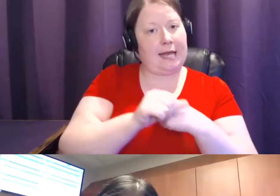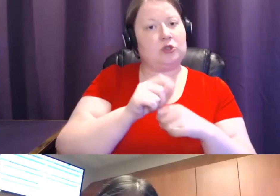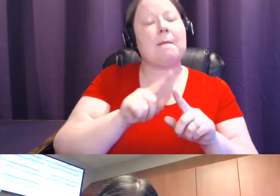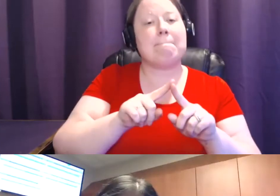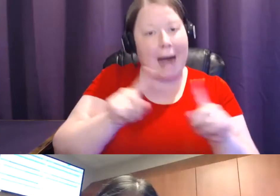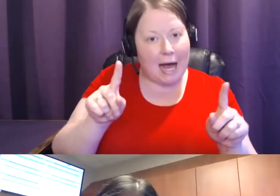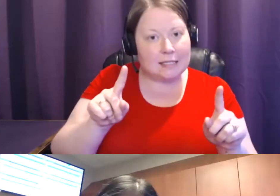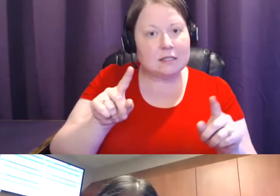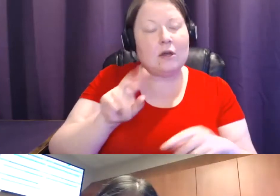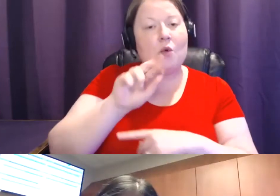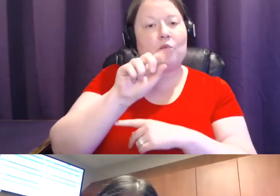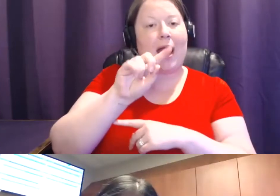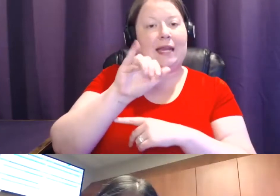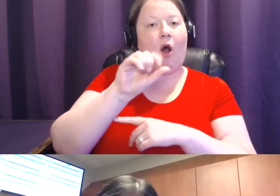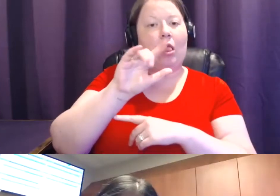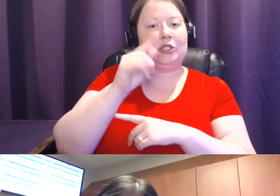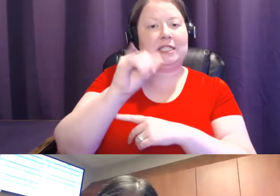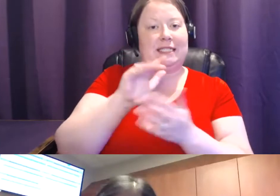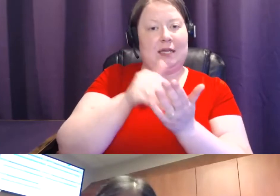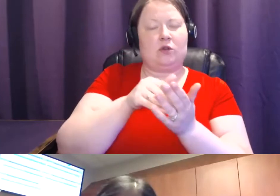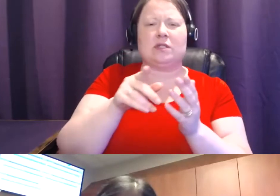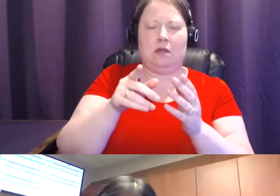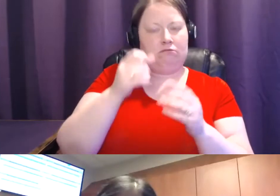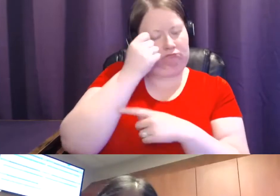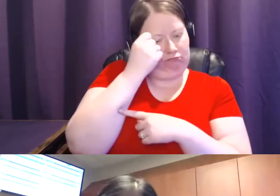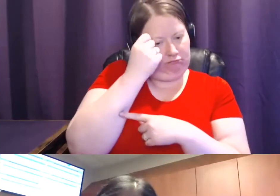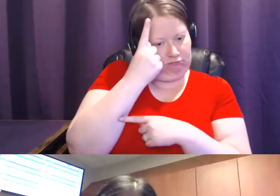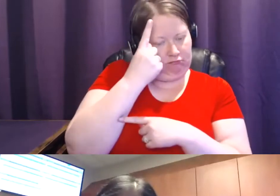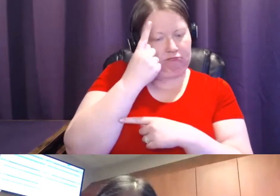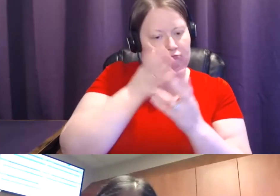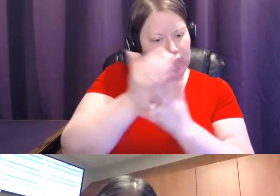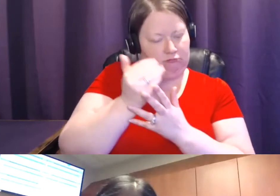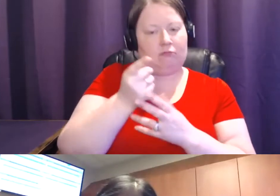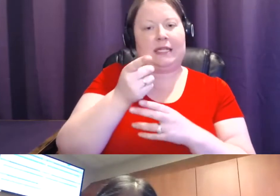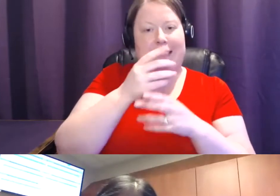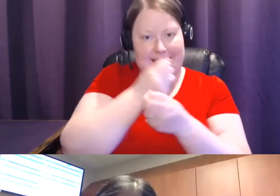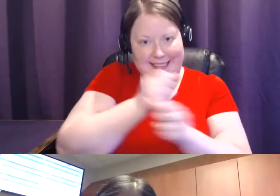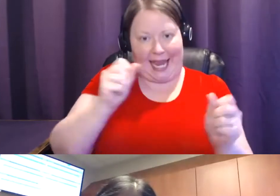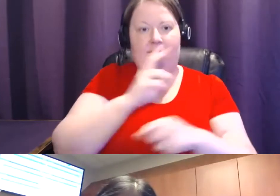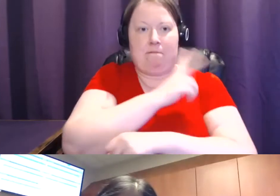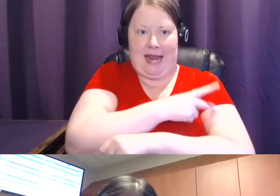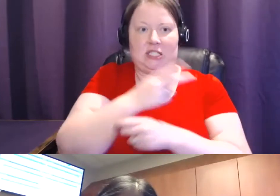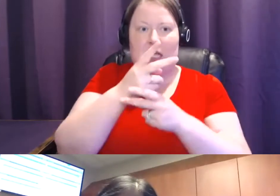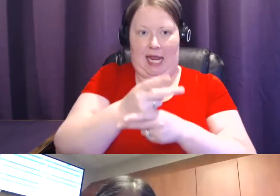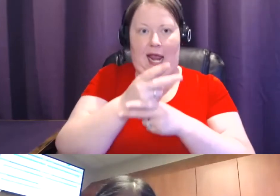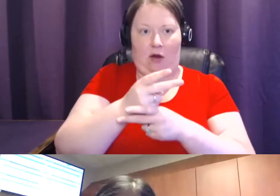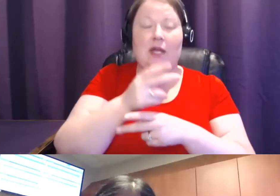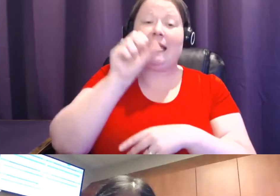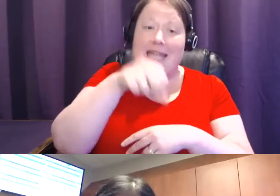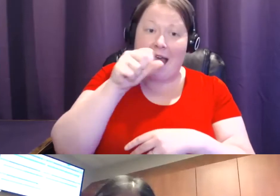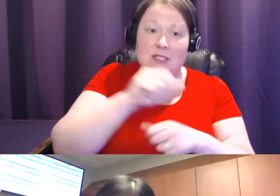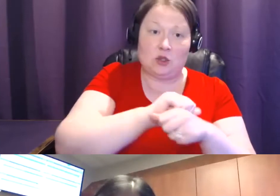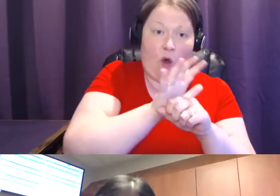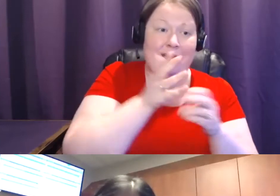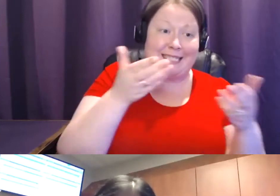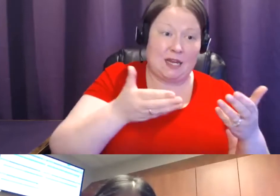cognizant to the needs of safe patient care. But get your mammogram. COVID is here, but cancer is here as well. And